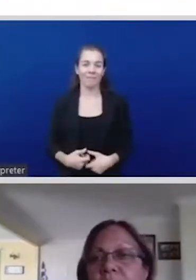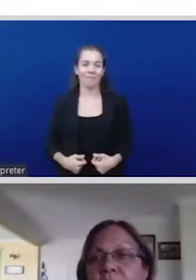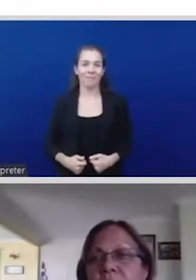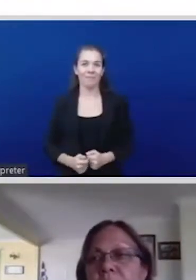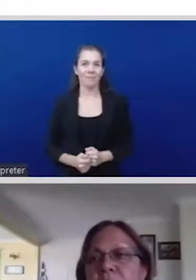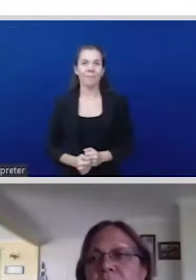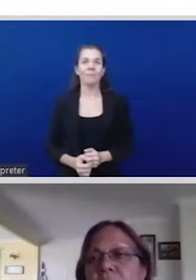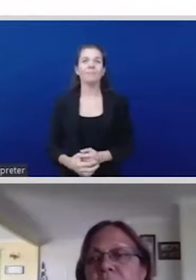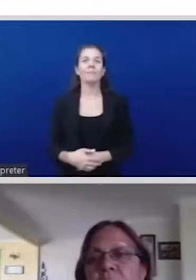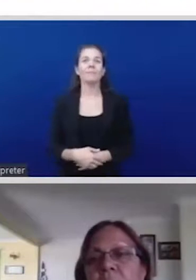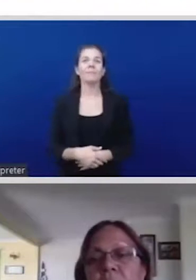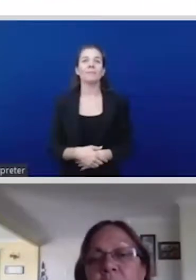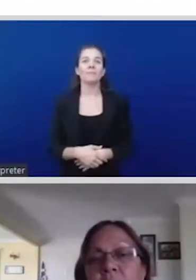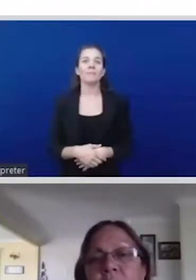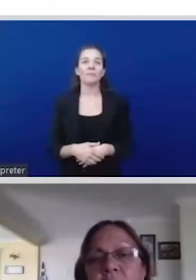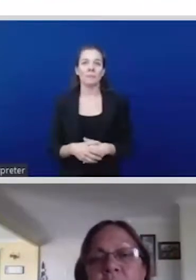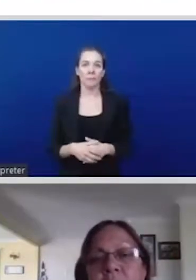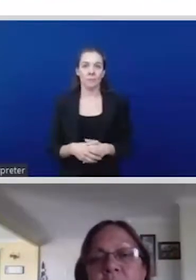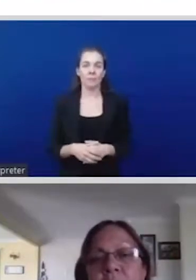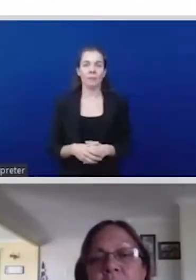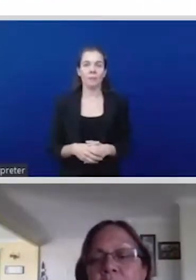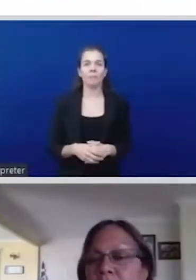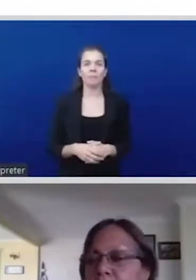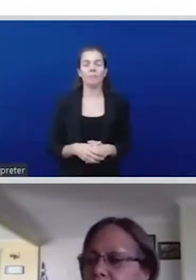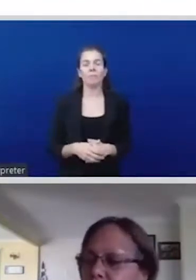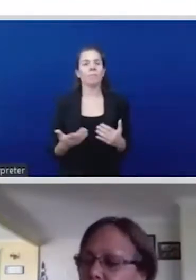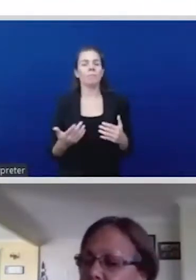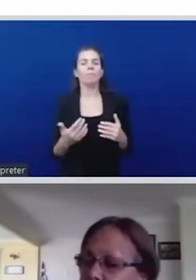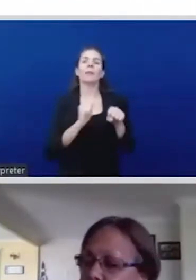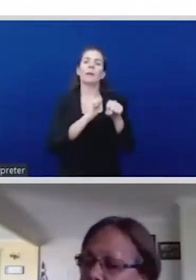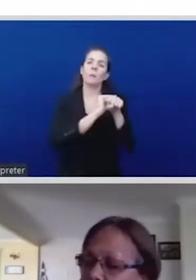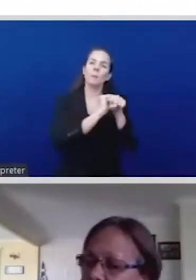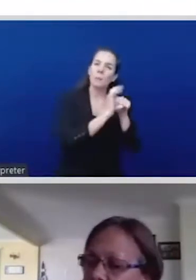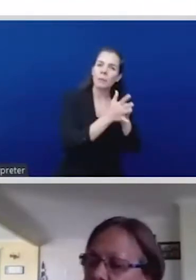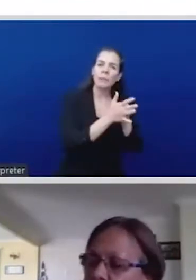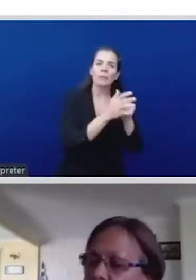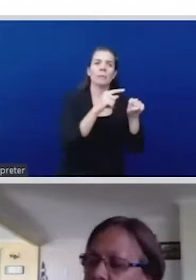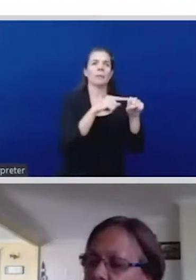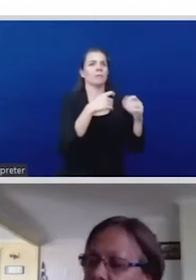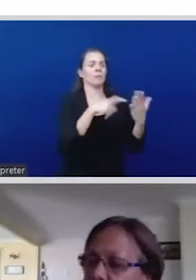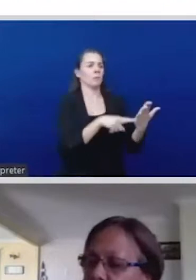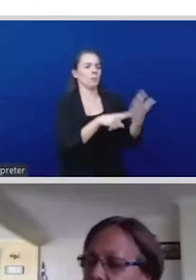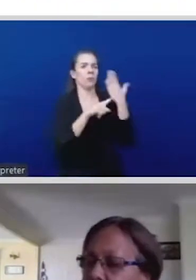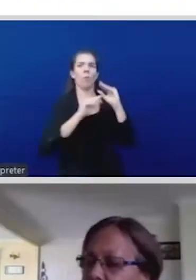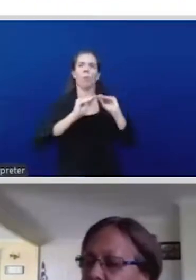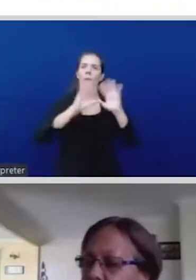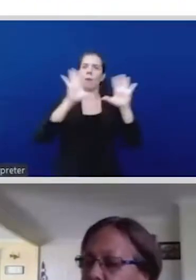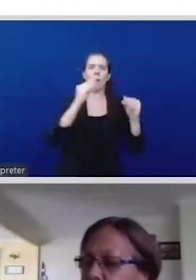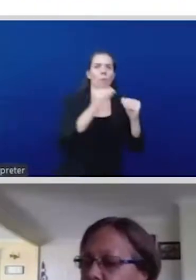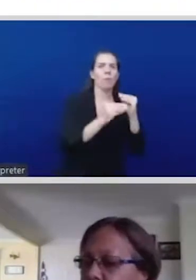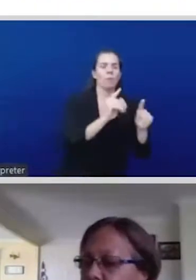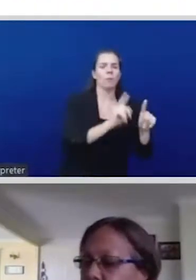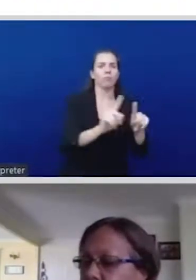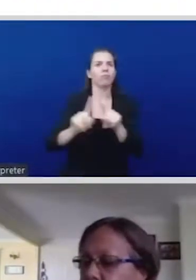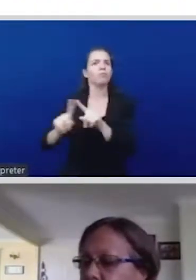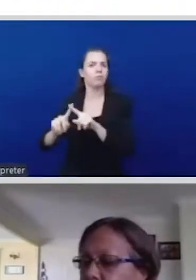policy decision making and the ripple effect of that to the economy and particularly care economy and women's, women, girls and boys